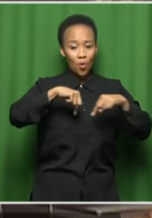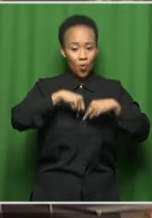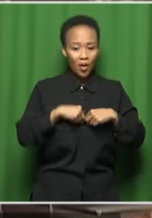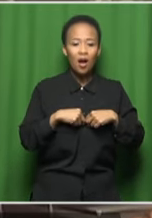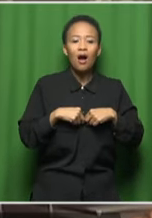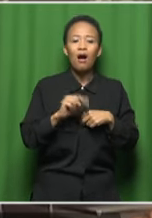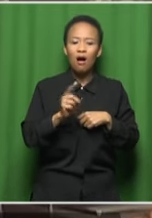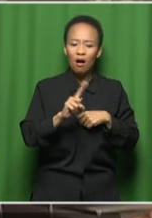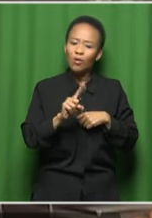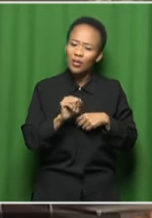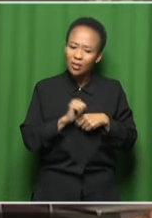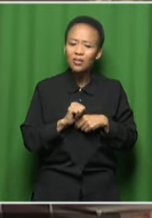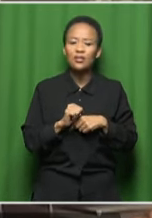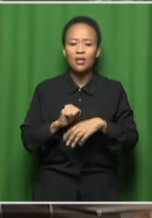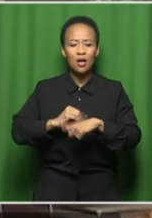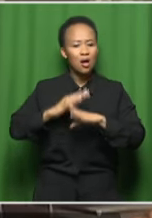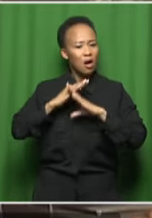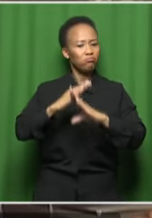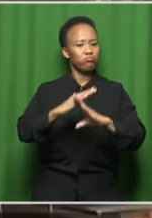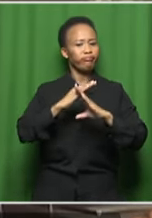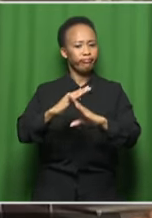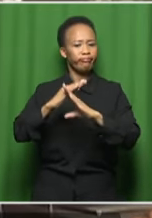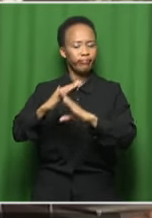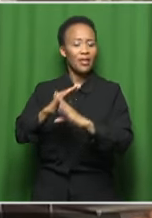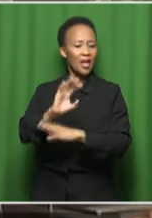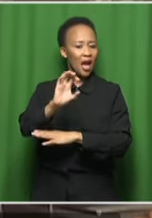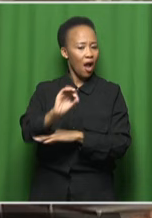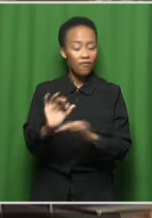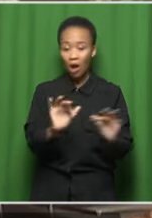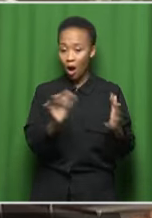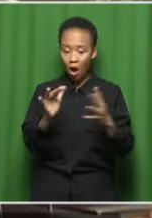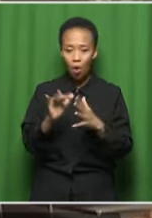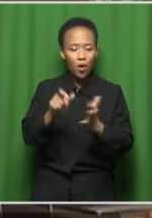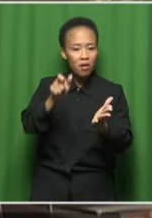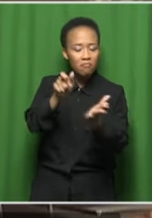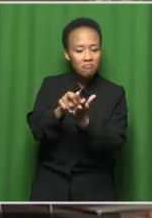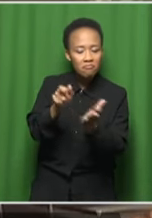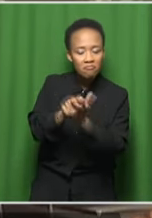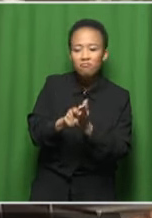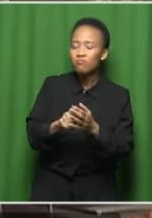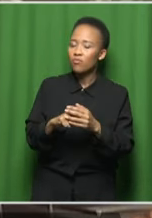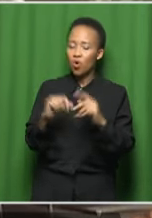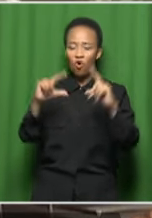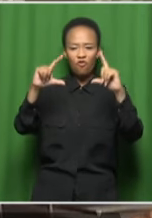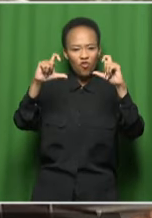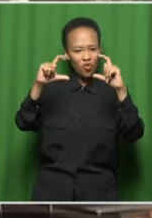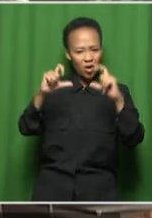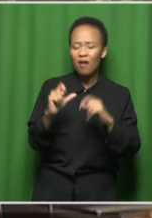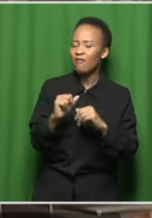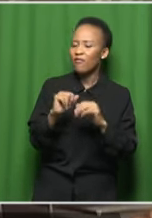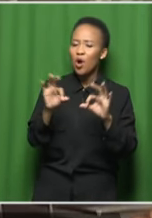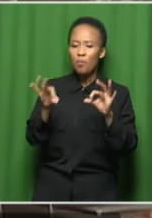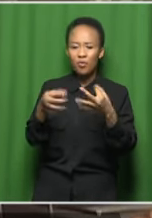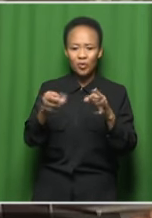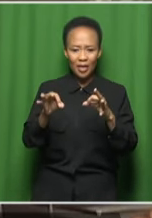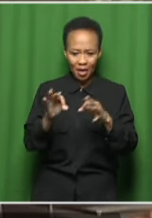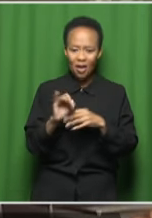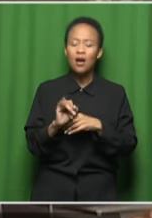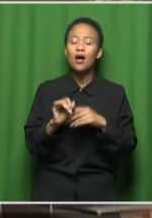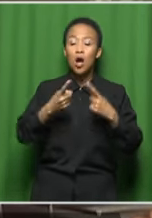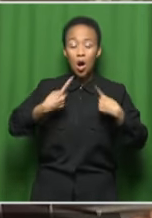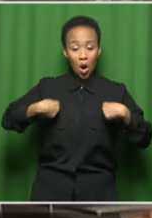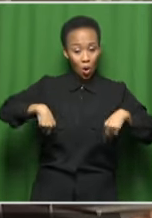as gatekeepers, we who broadcast or write about or photograph music, we're gatekeepers. Our decisions